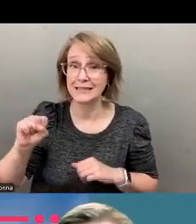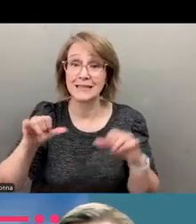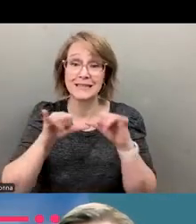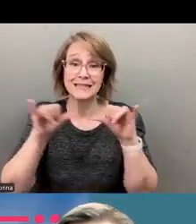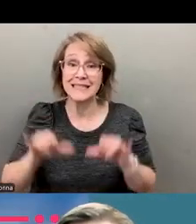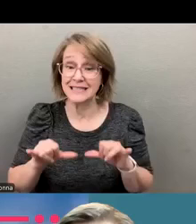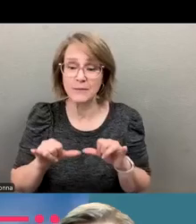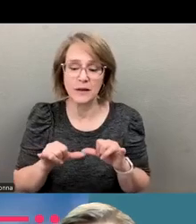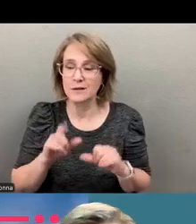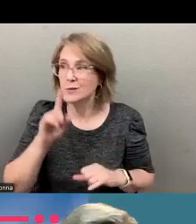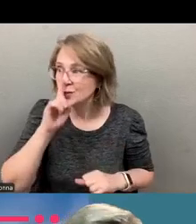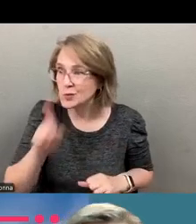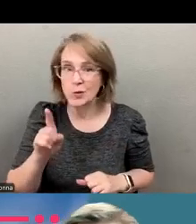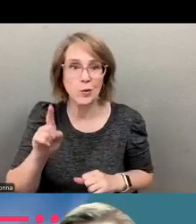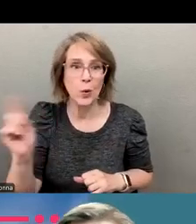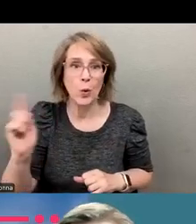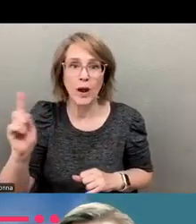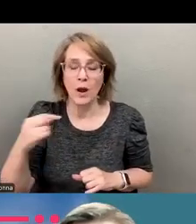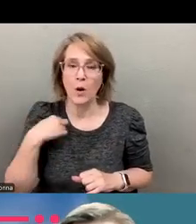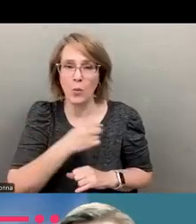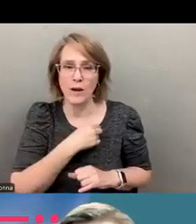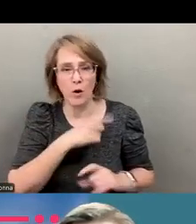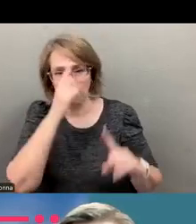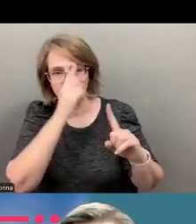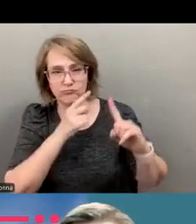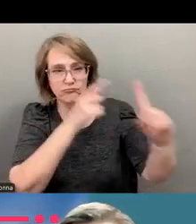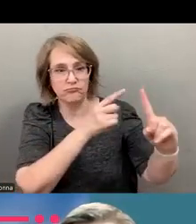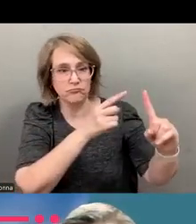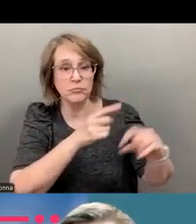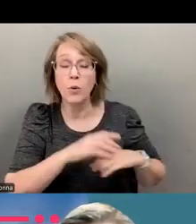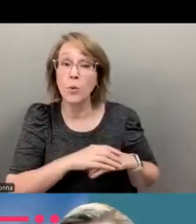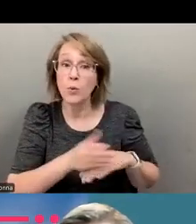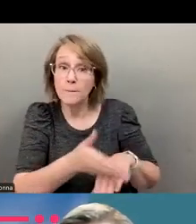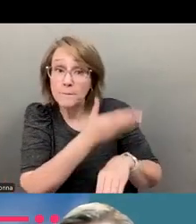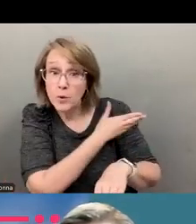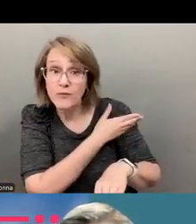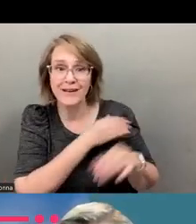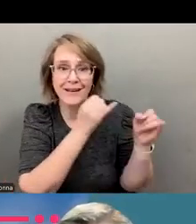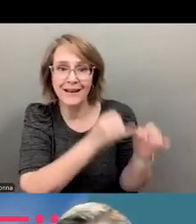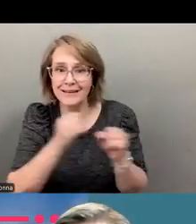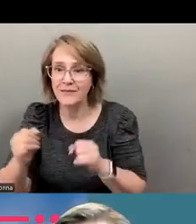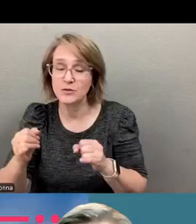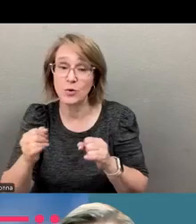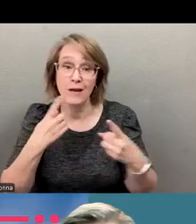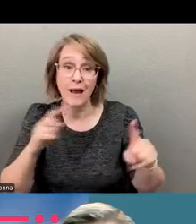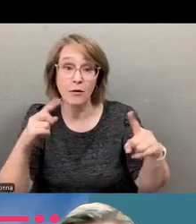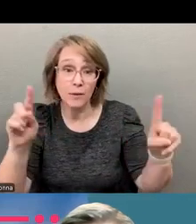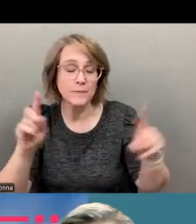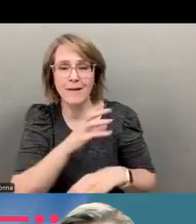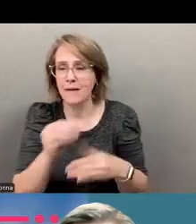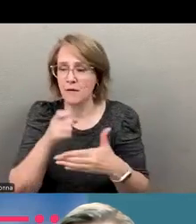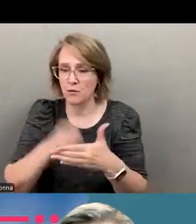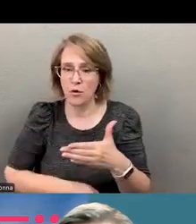system where we can advance the triple aim, right? We can improve individual outcomes. We can reduce overall costs. And at the end of the day, we